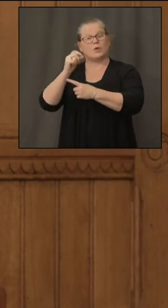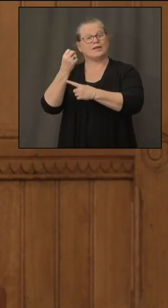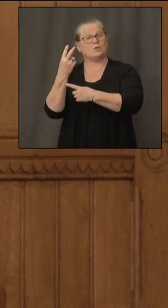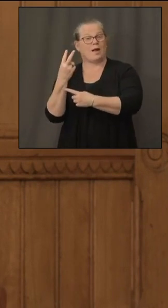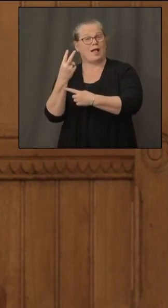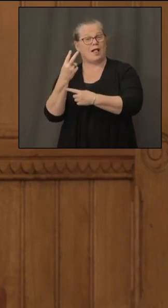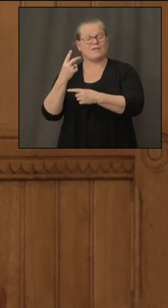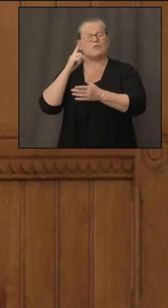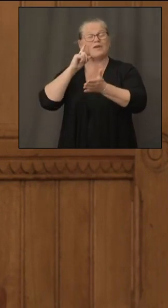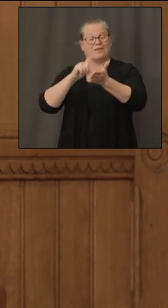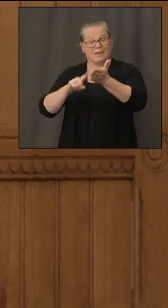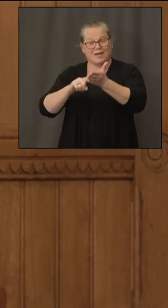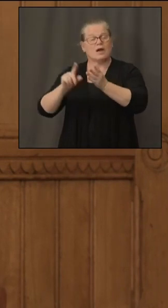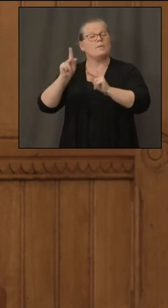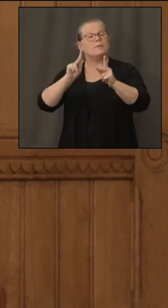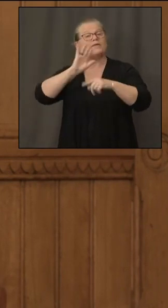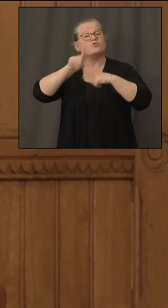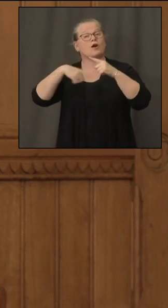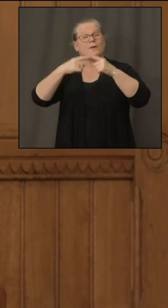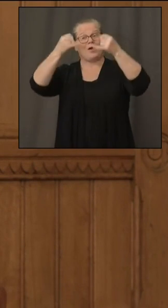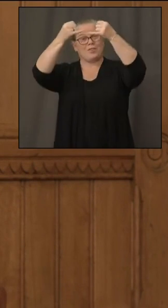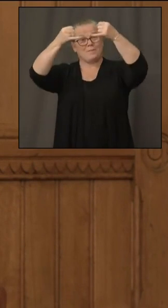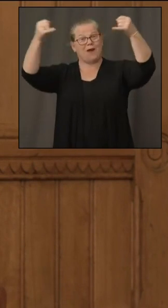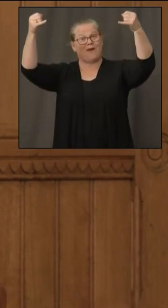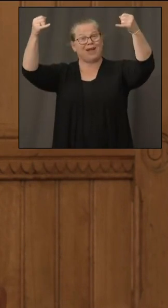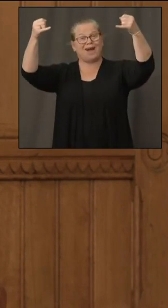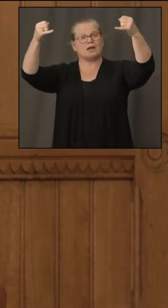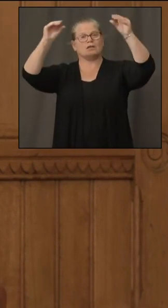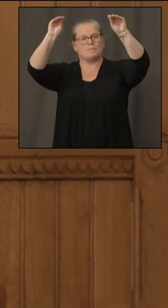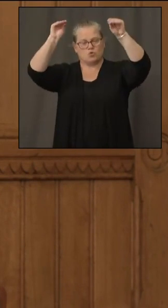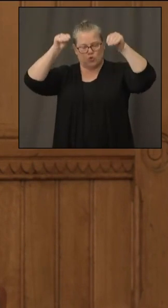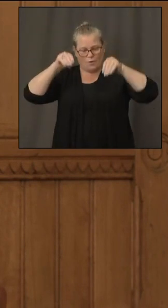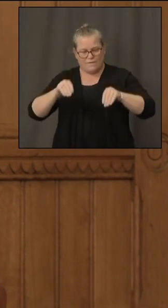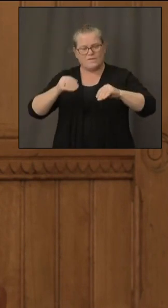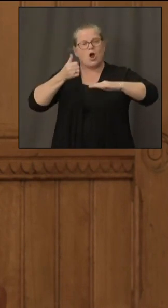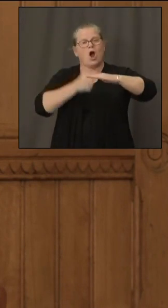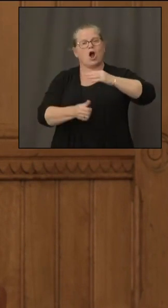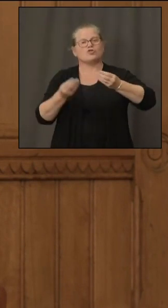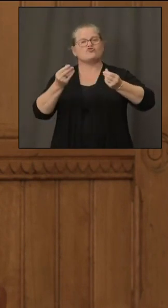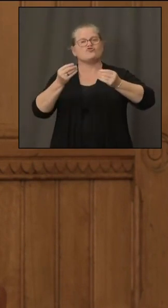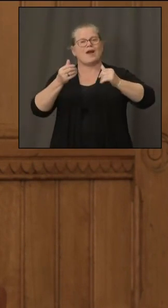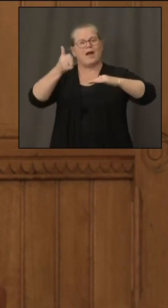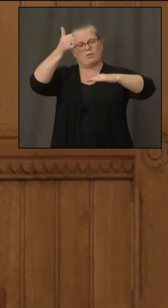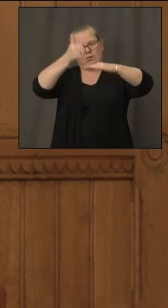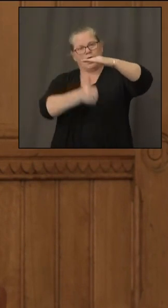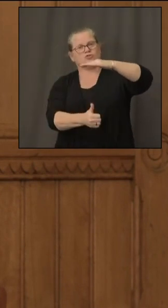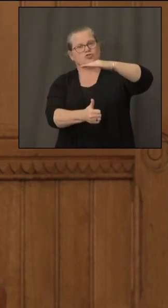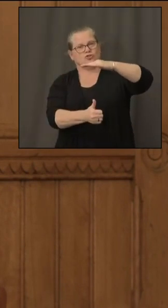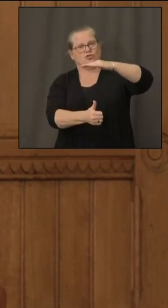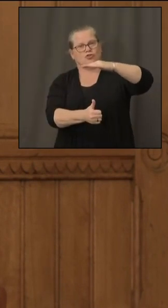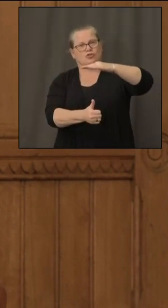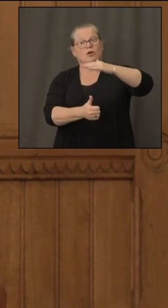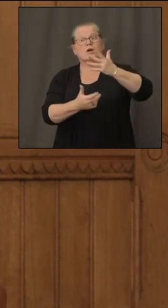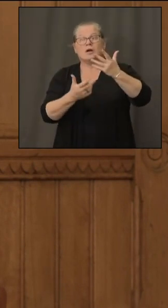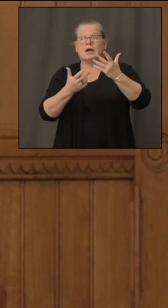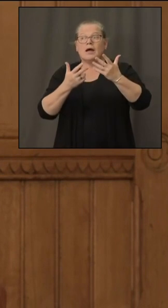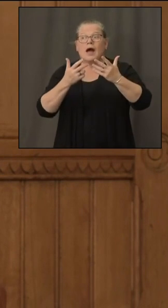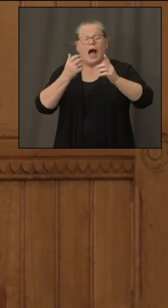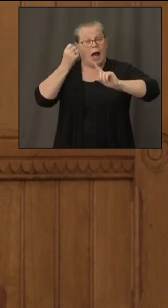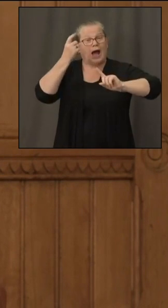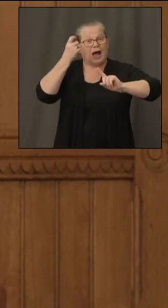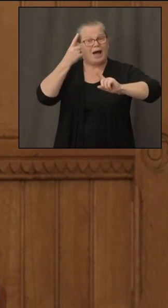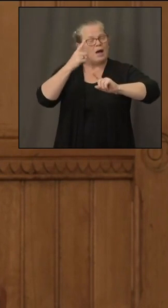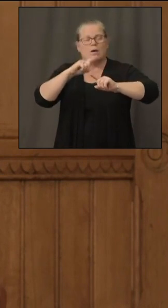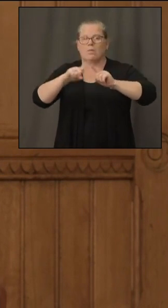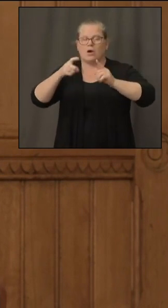something that people have talked about um as a potential solution but it's extremely expensive uh to put power lines underground it